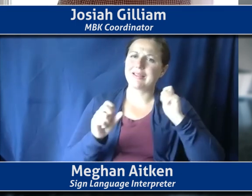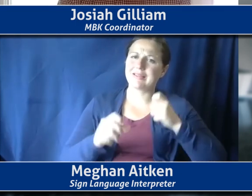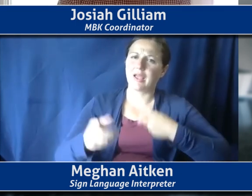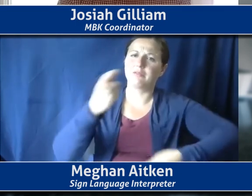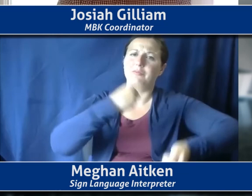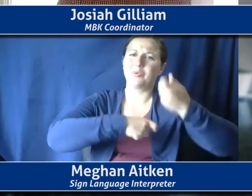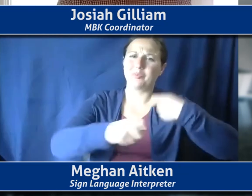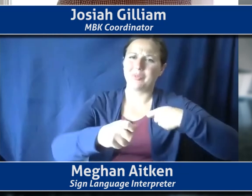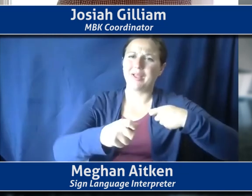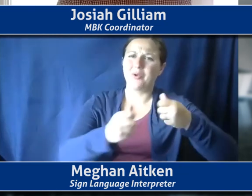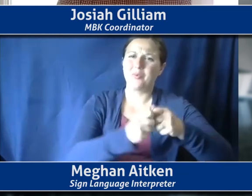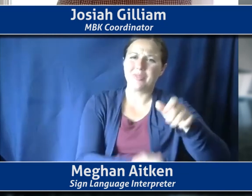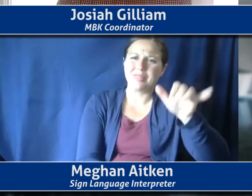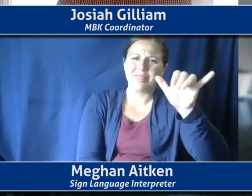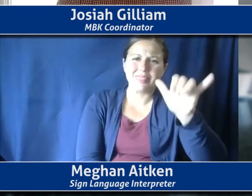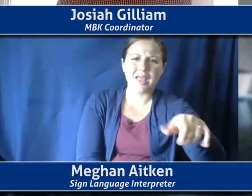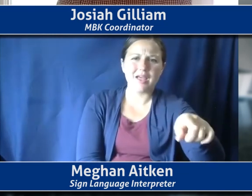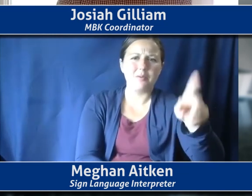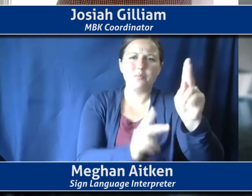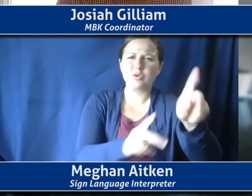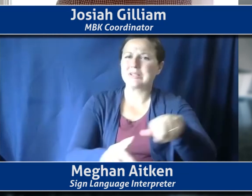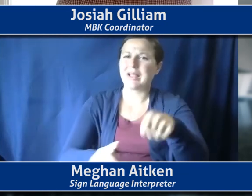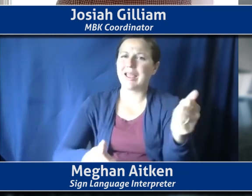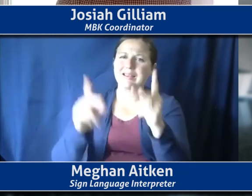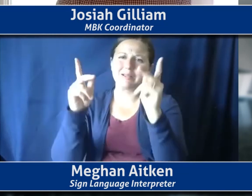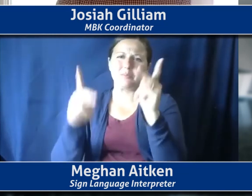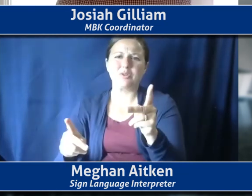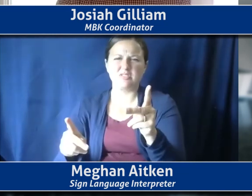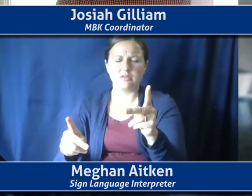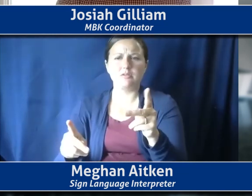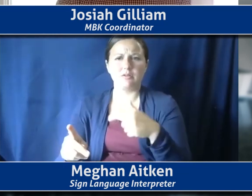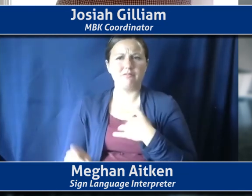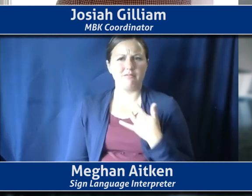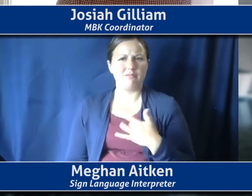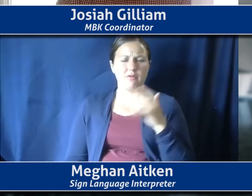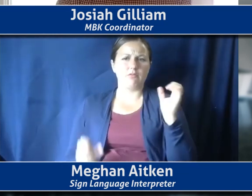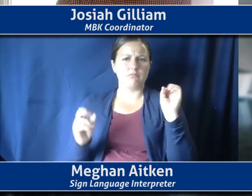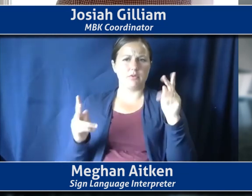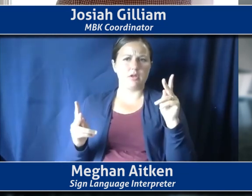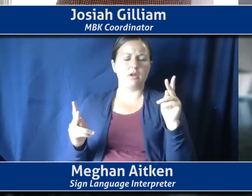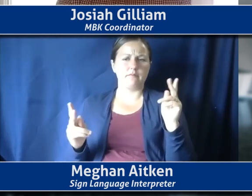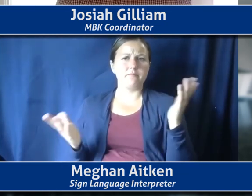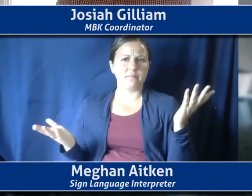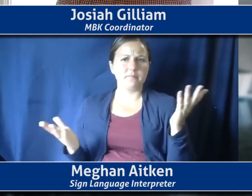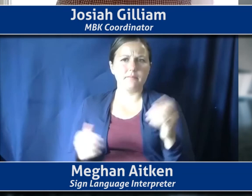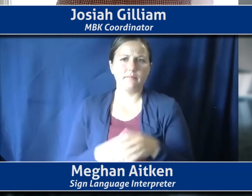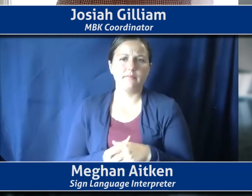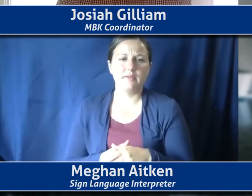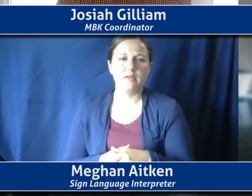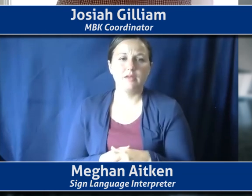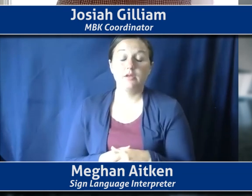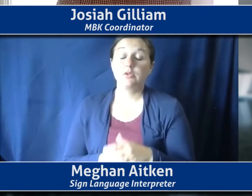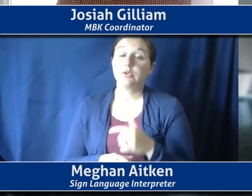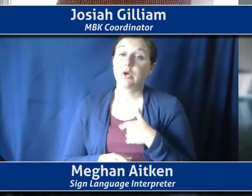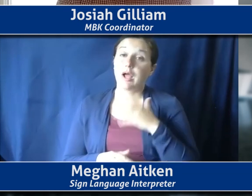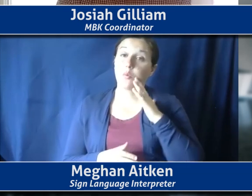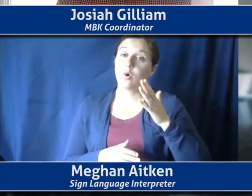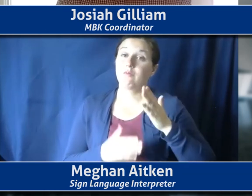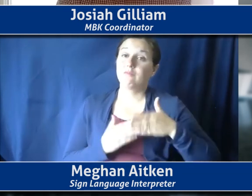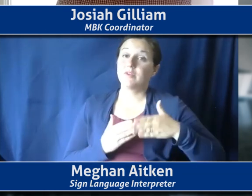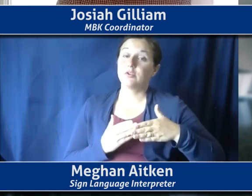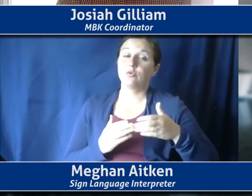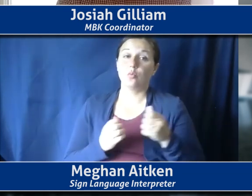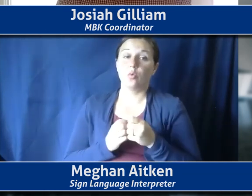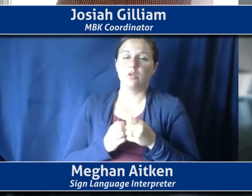Um, and so I think success can be redefined, um, and there are, there's, I'll just end with it's, there's a moral imperative,